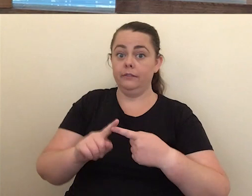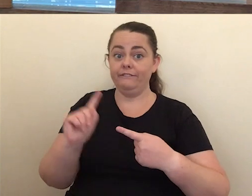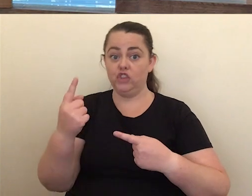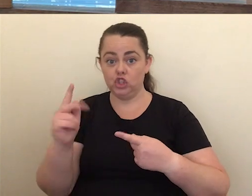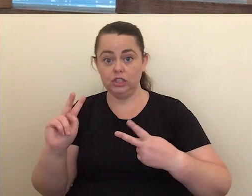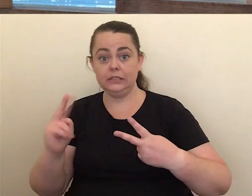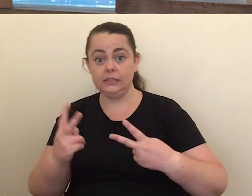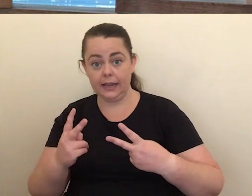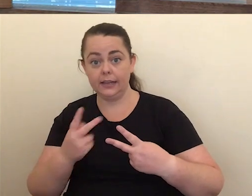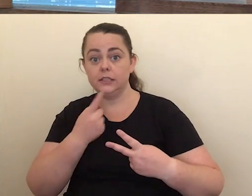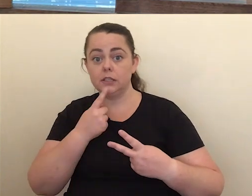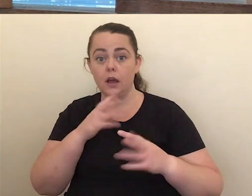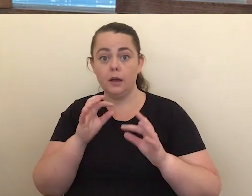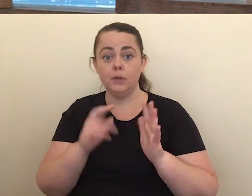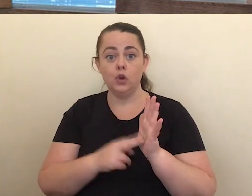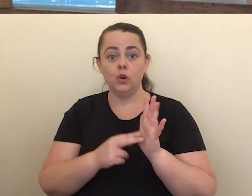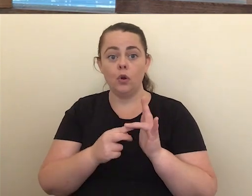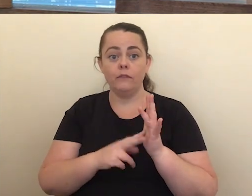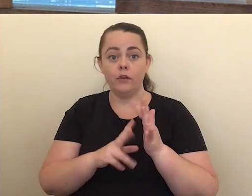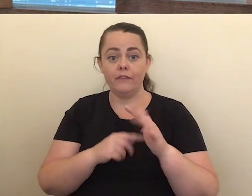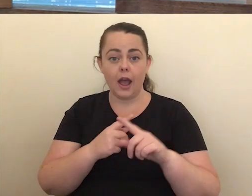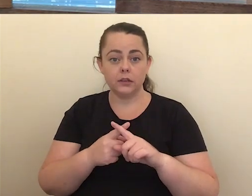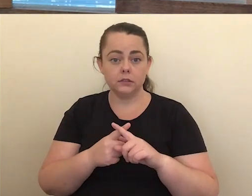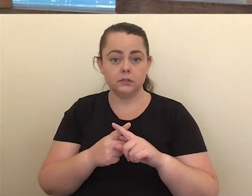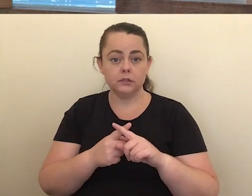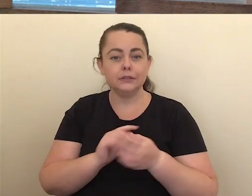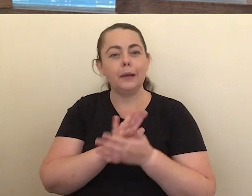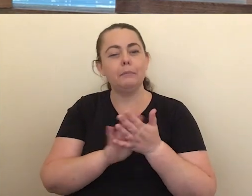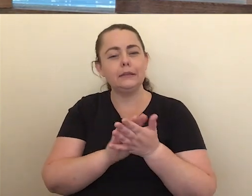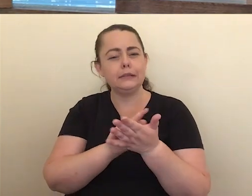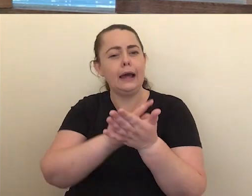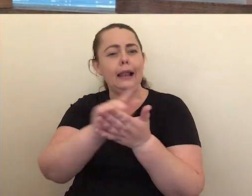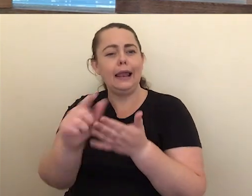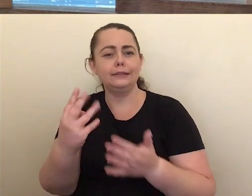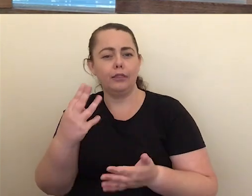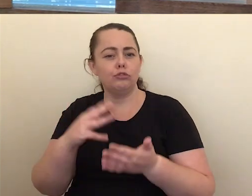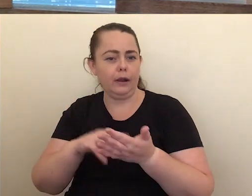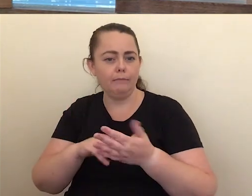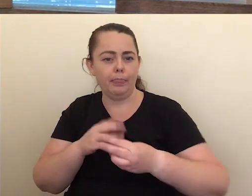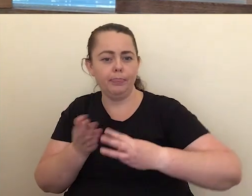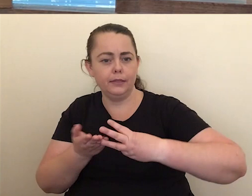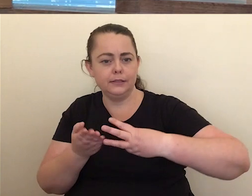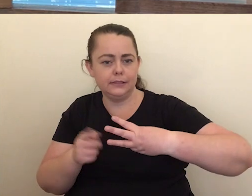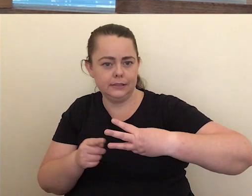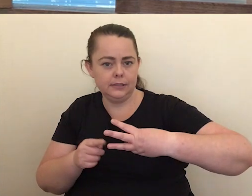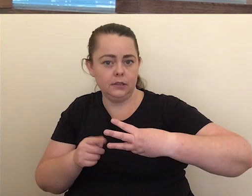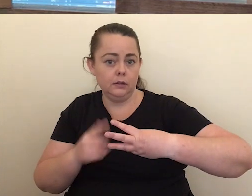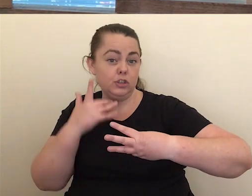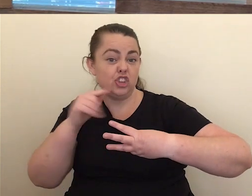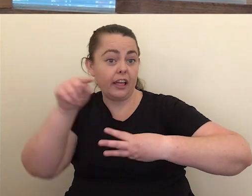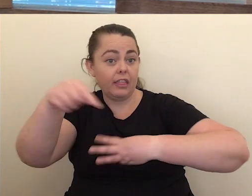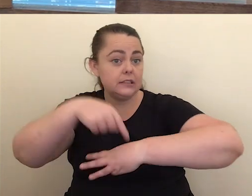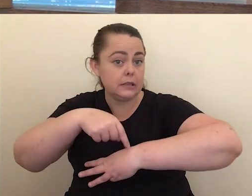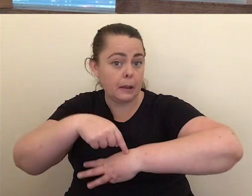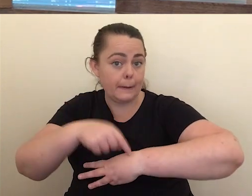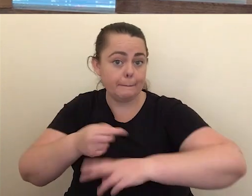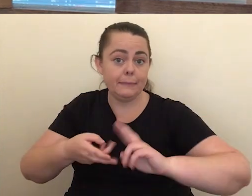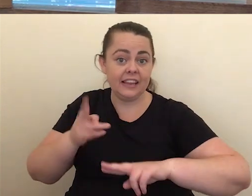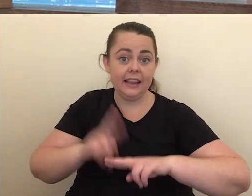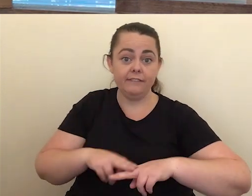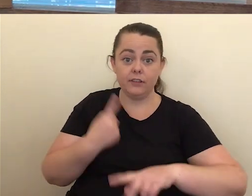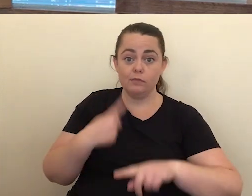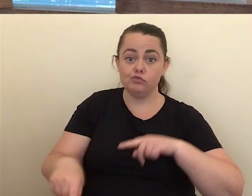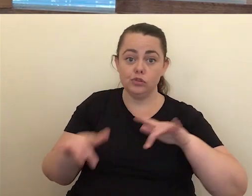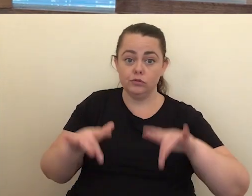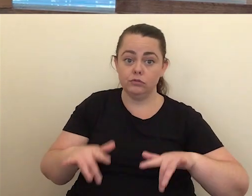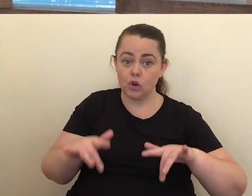if you're eligible for a booster, which is still sometime down the track, three months, you can check then whether Novavax is approved